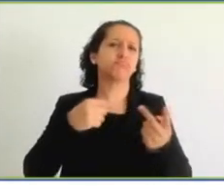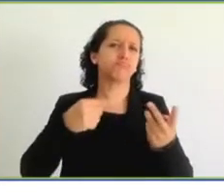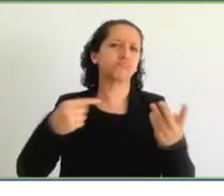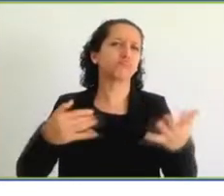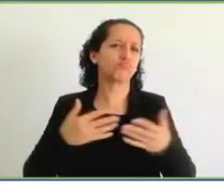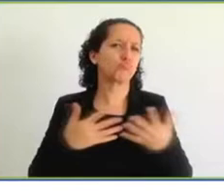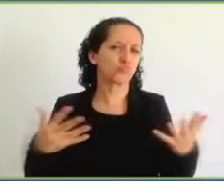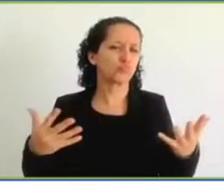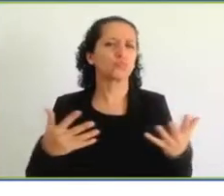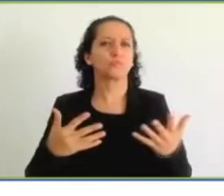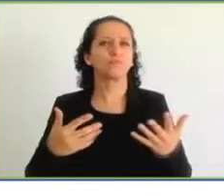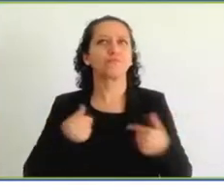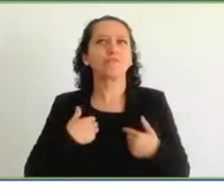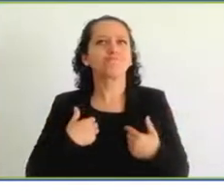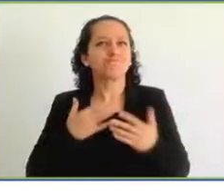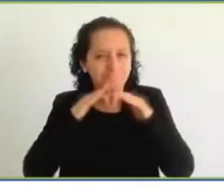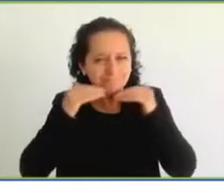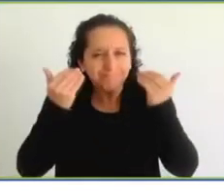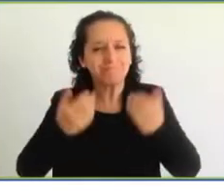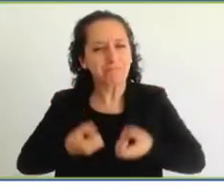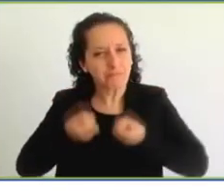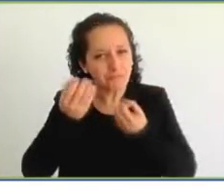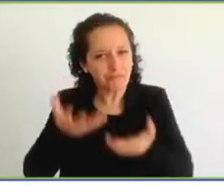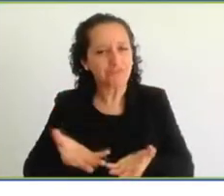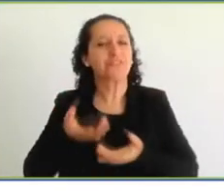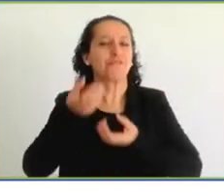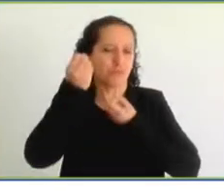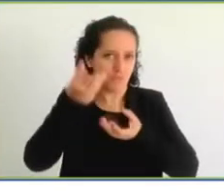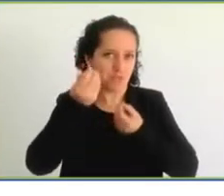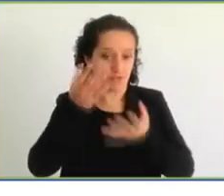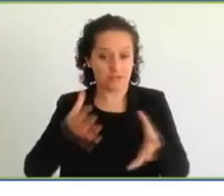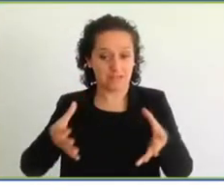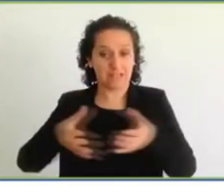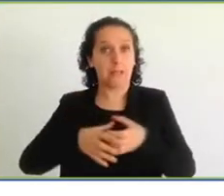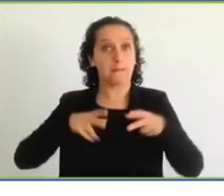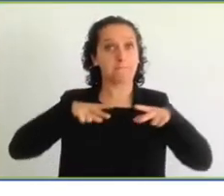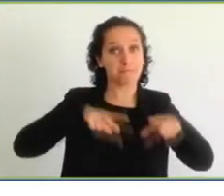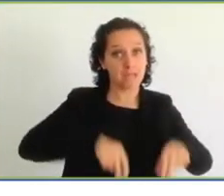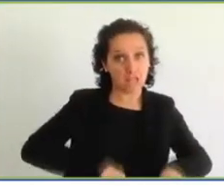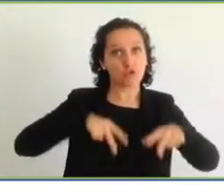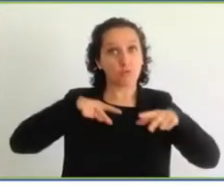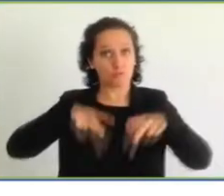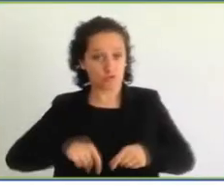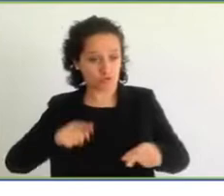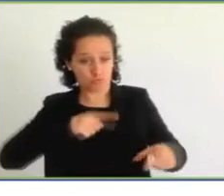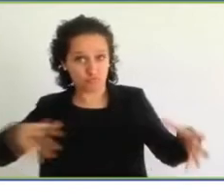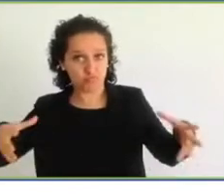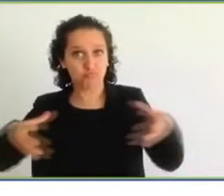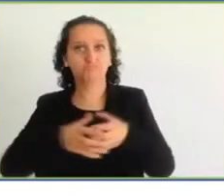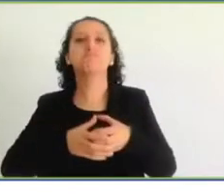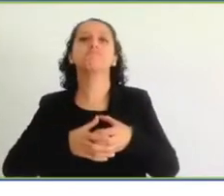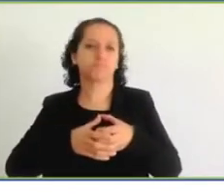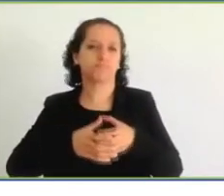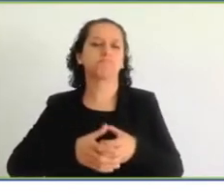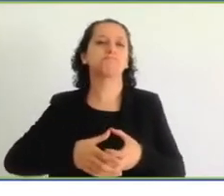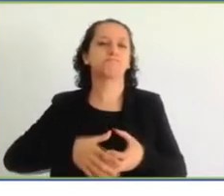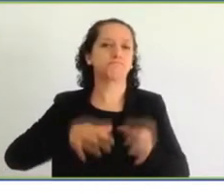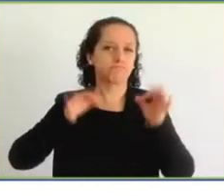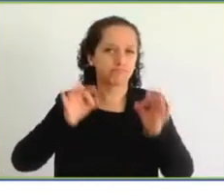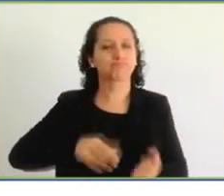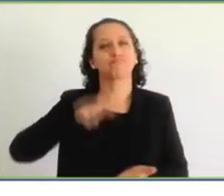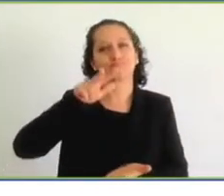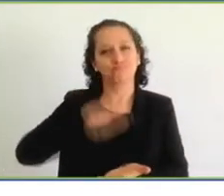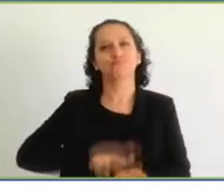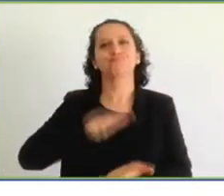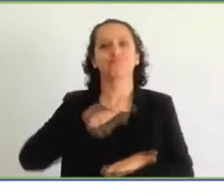have now approved and adopted our concept note. And what is our concept note? The blueprint for